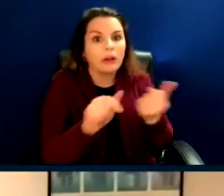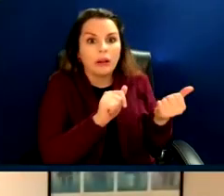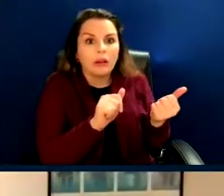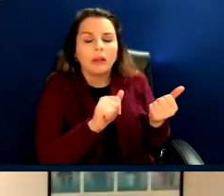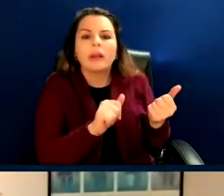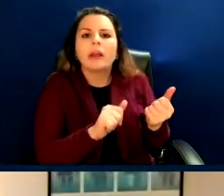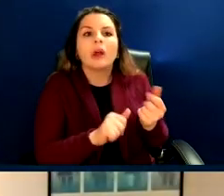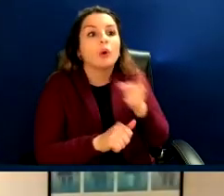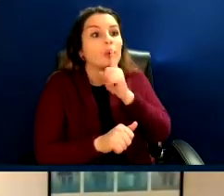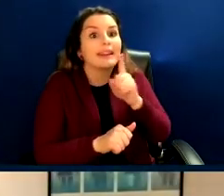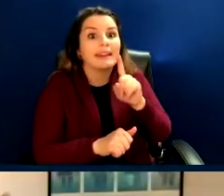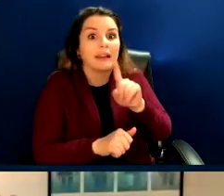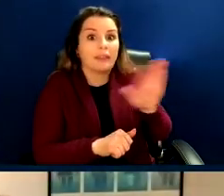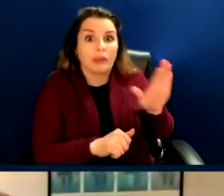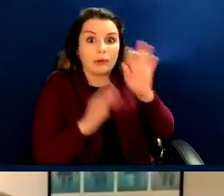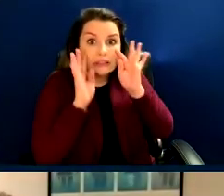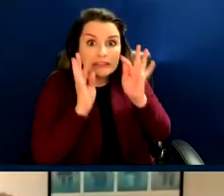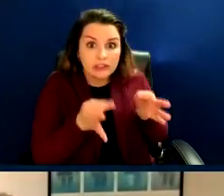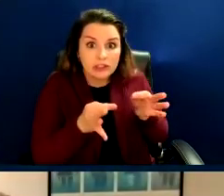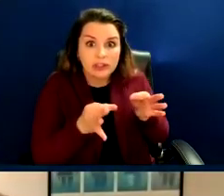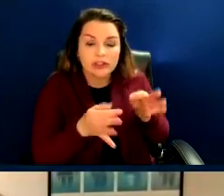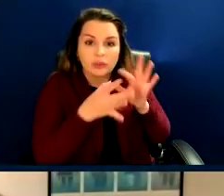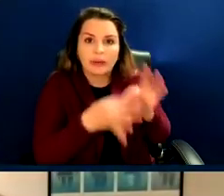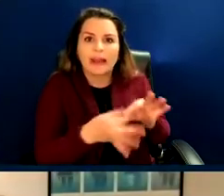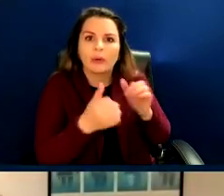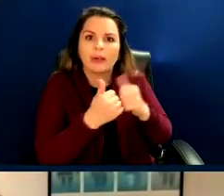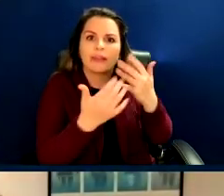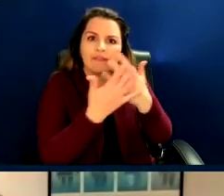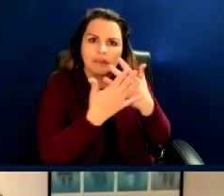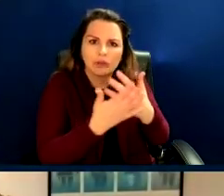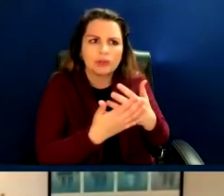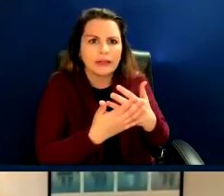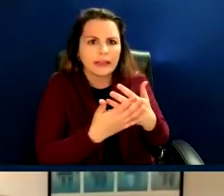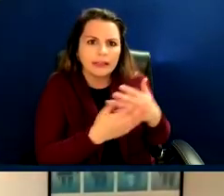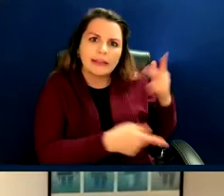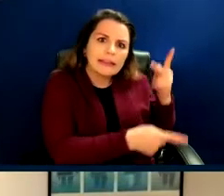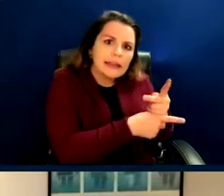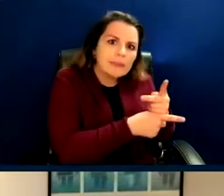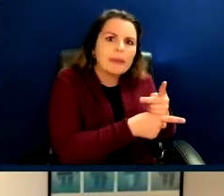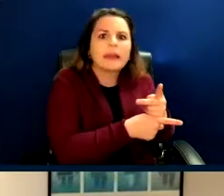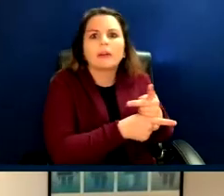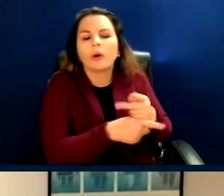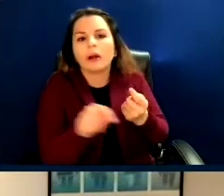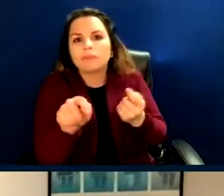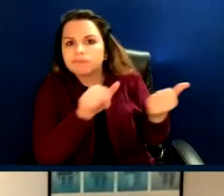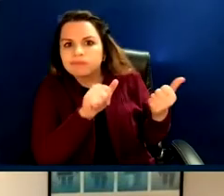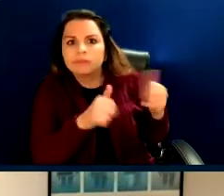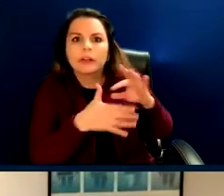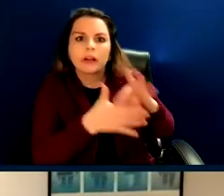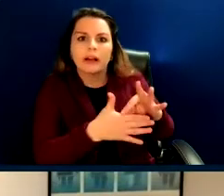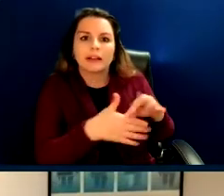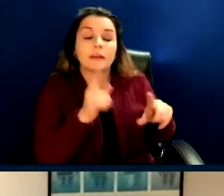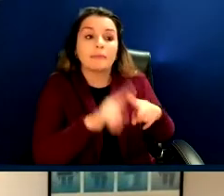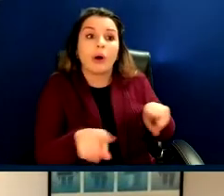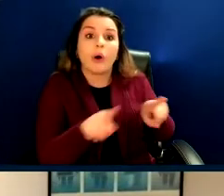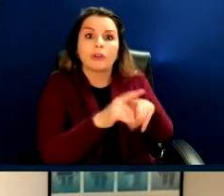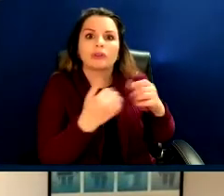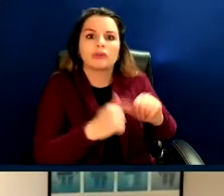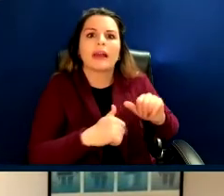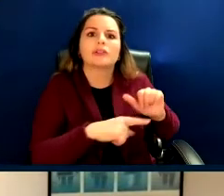decisions that they make in moderation and how that is used to train algorithms for large scale